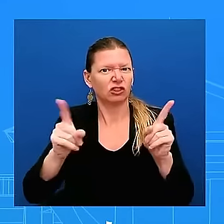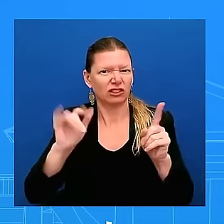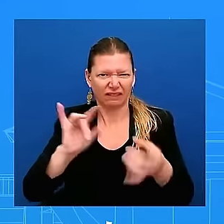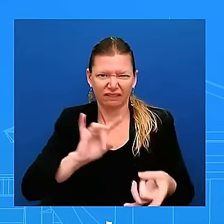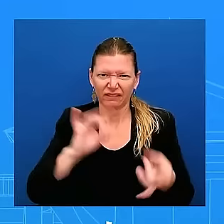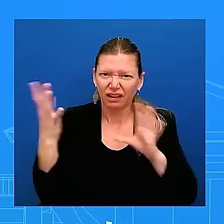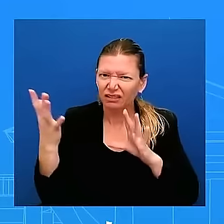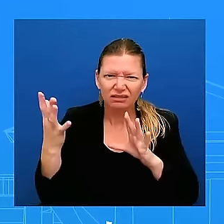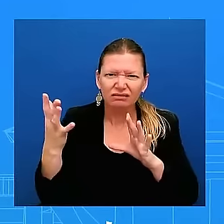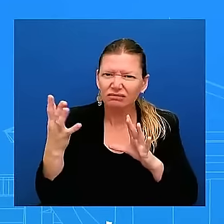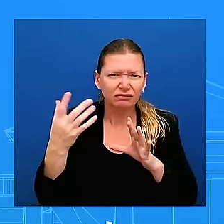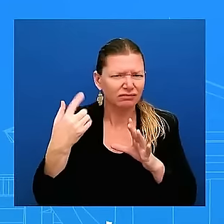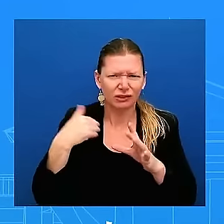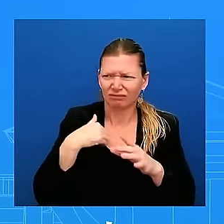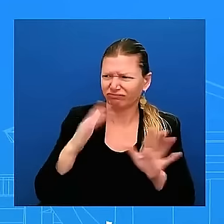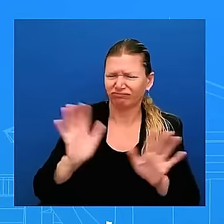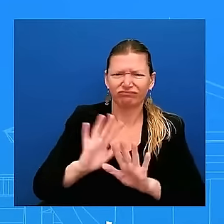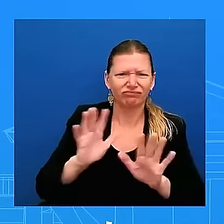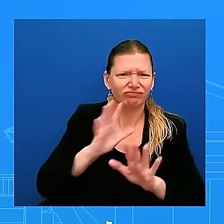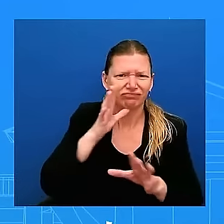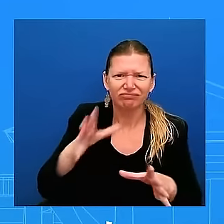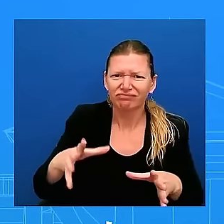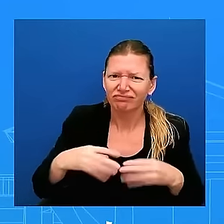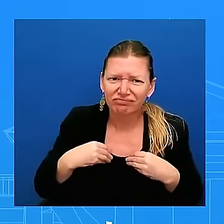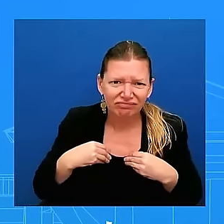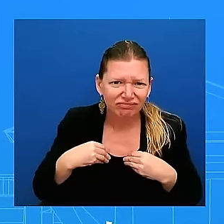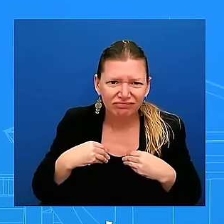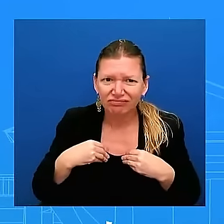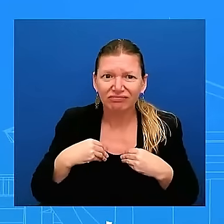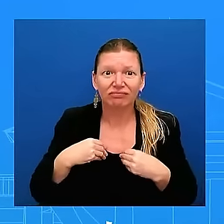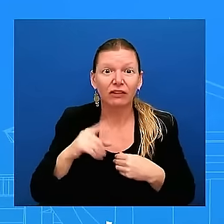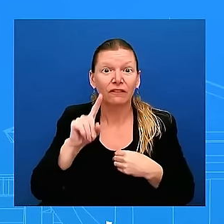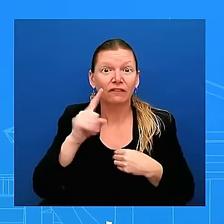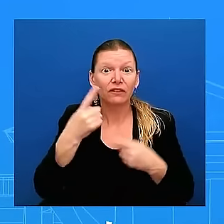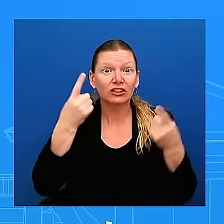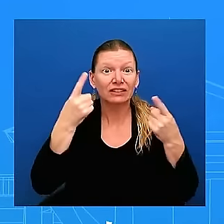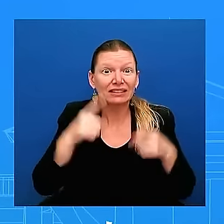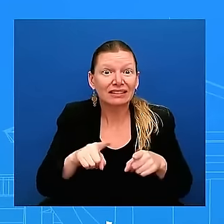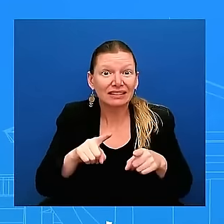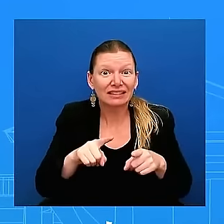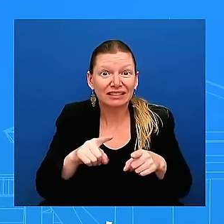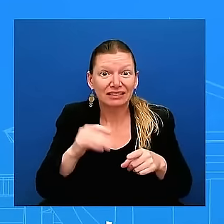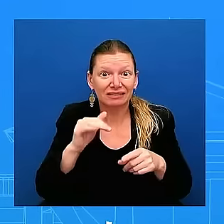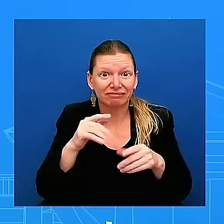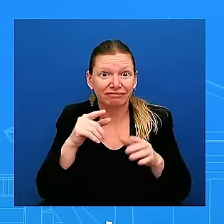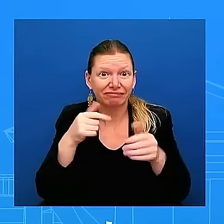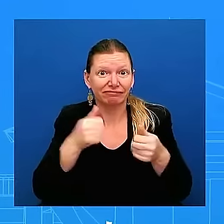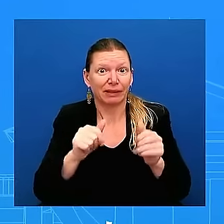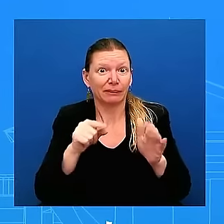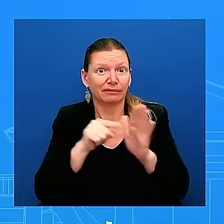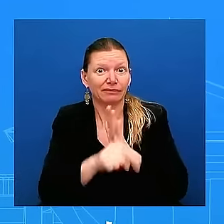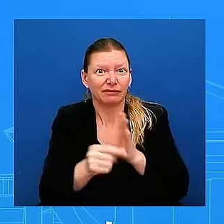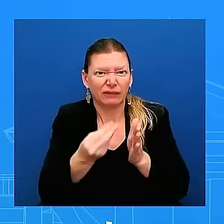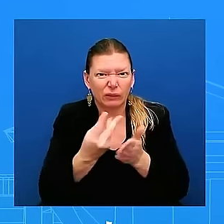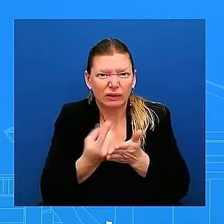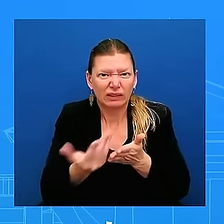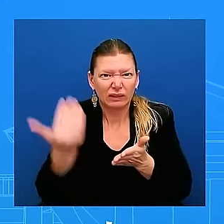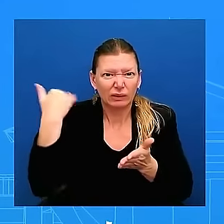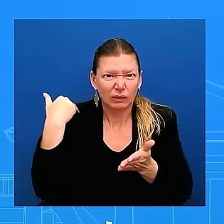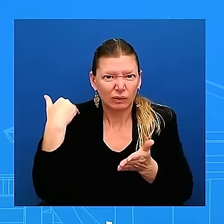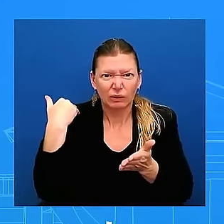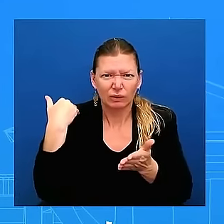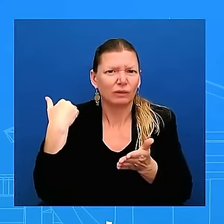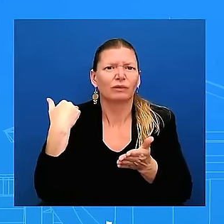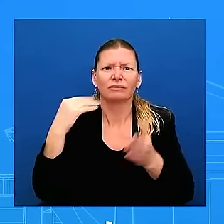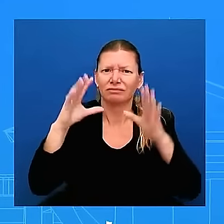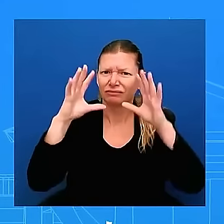uh after that aftermath the President called that out as well and so he's very consistent he thinks both sides should